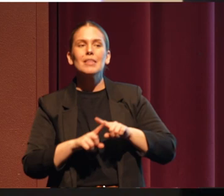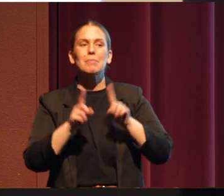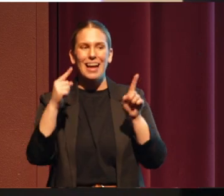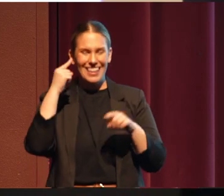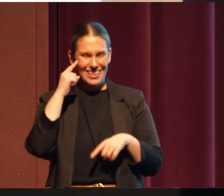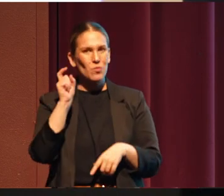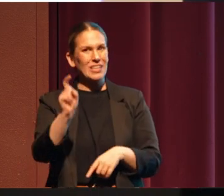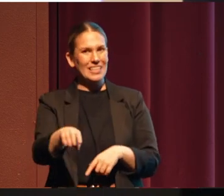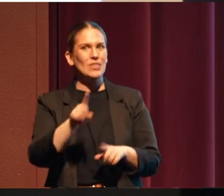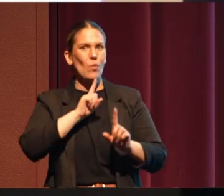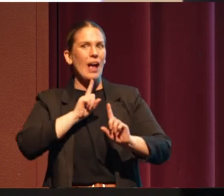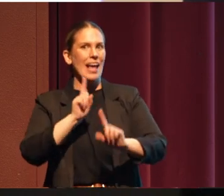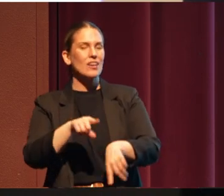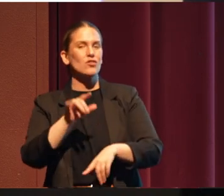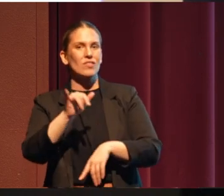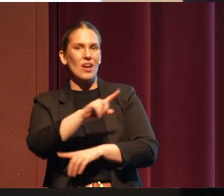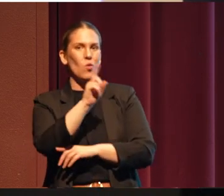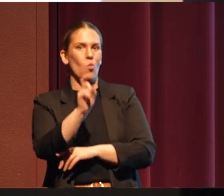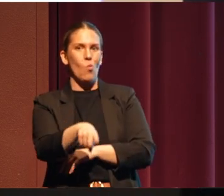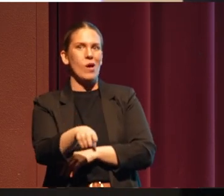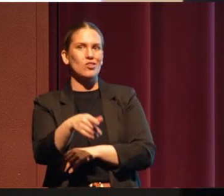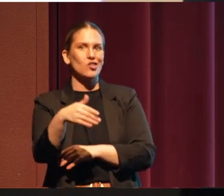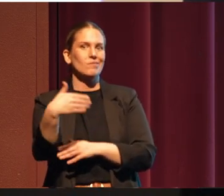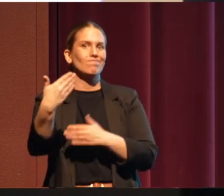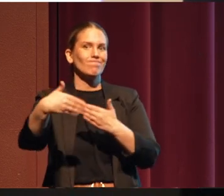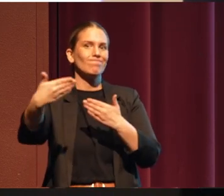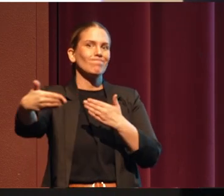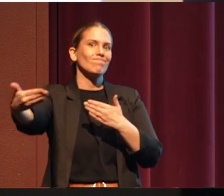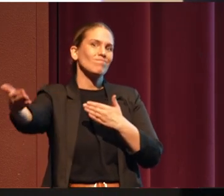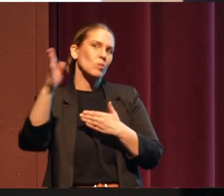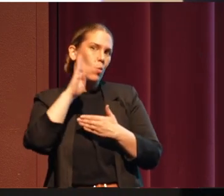to have to answer that question at some point in some time.